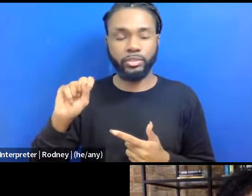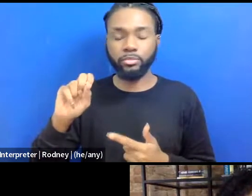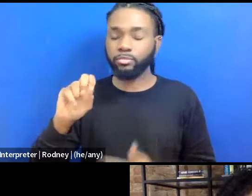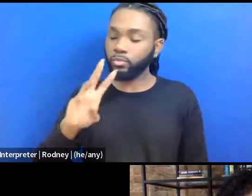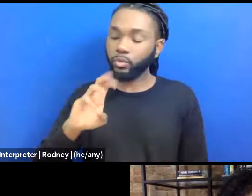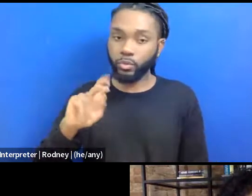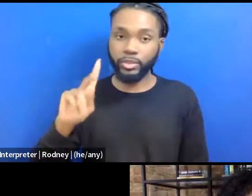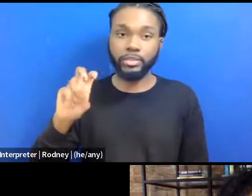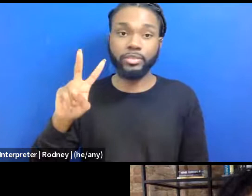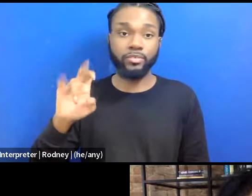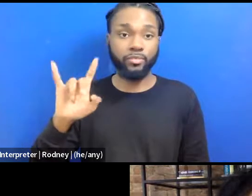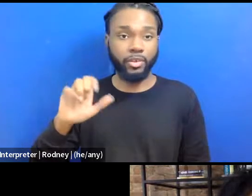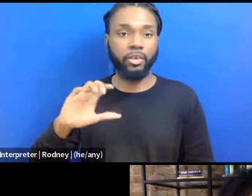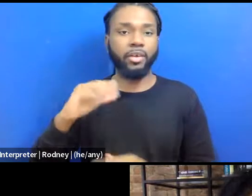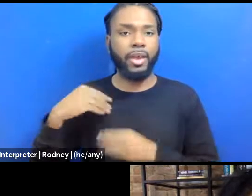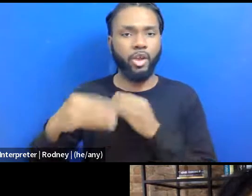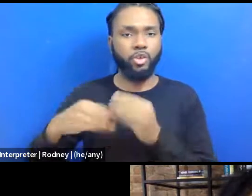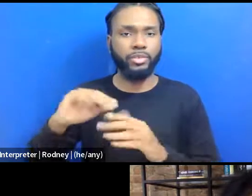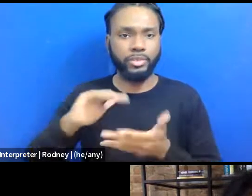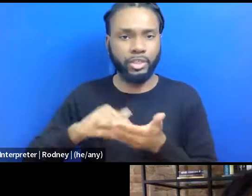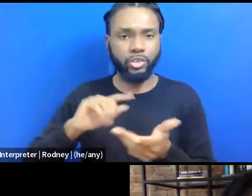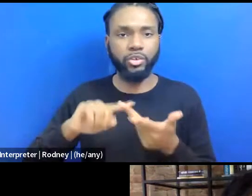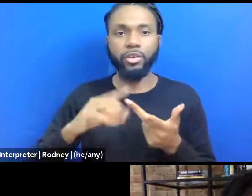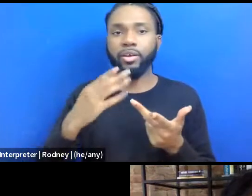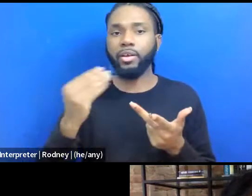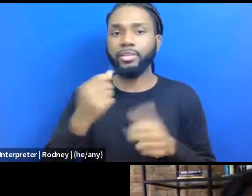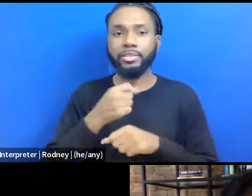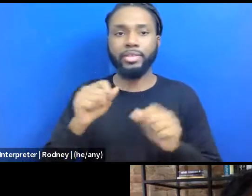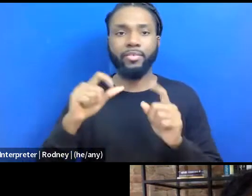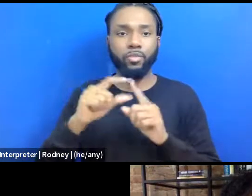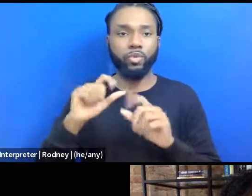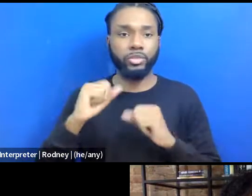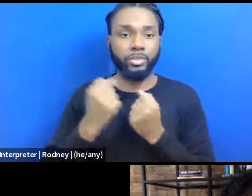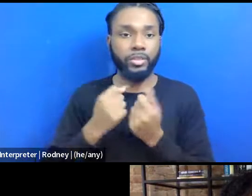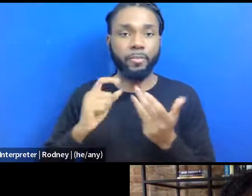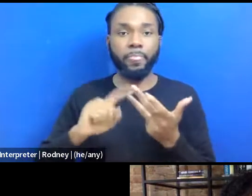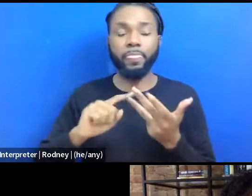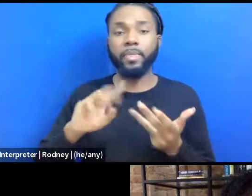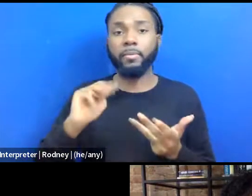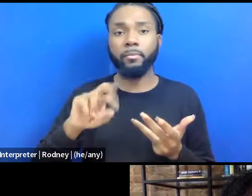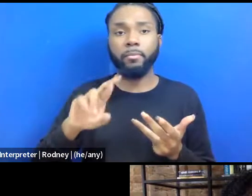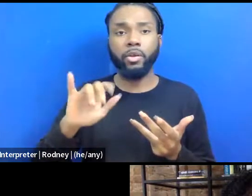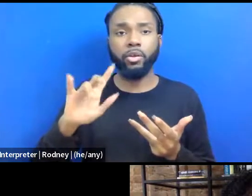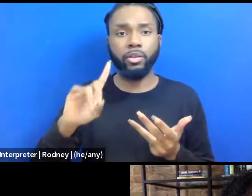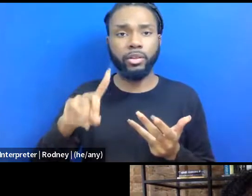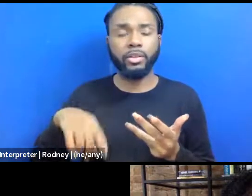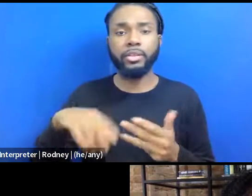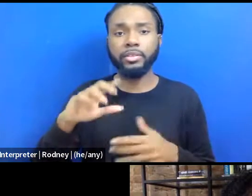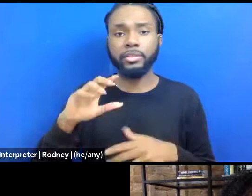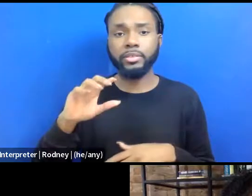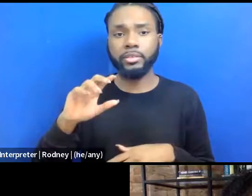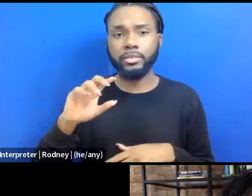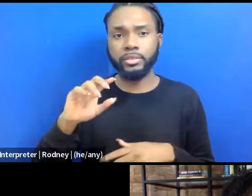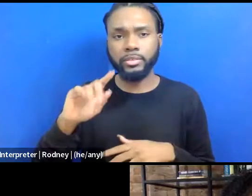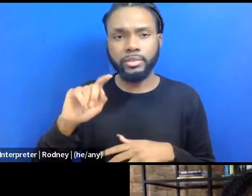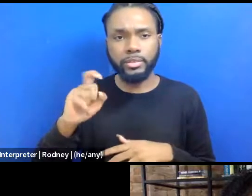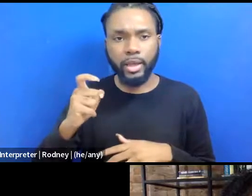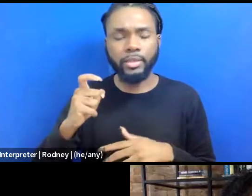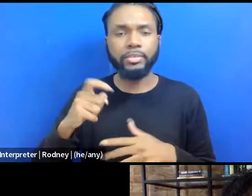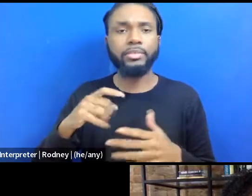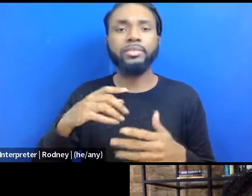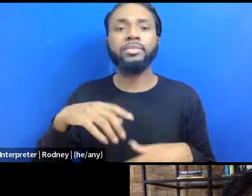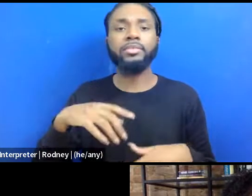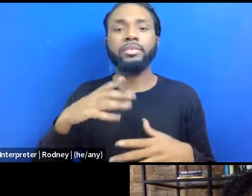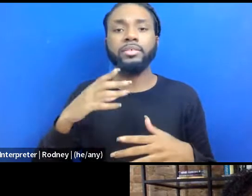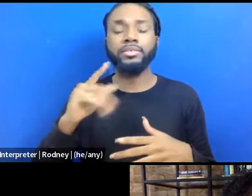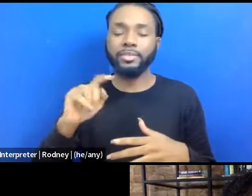about both of those, and Safe Words Society, Maryland Nance's Best Text 77 collection, and other private